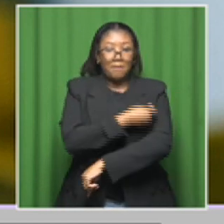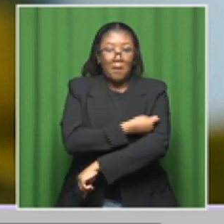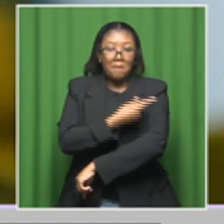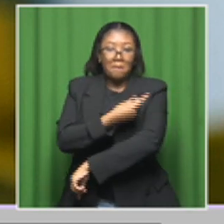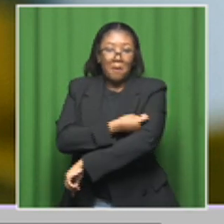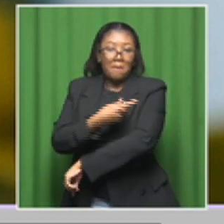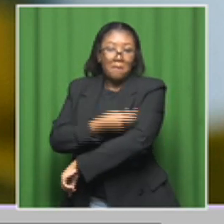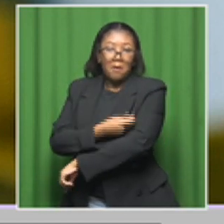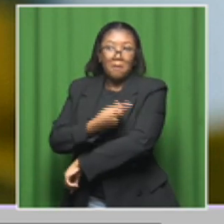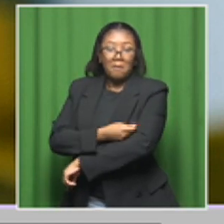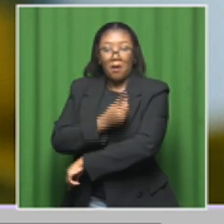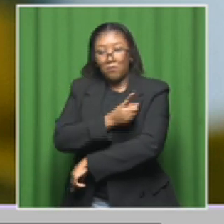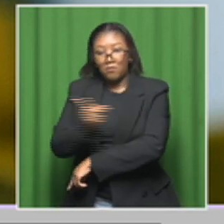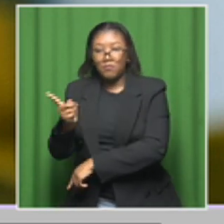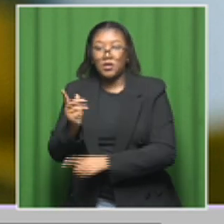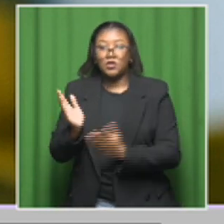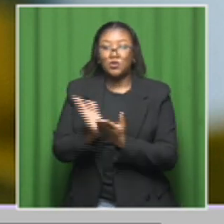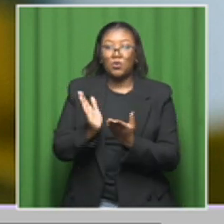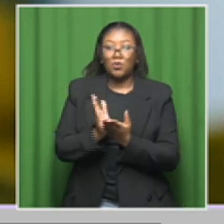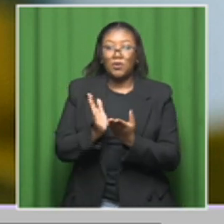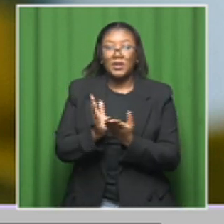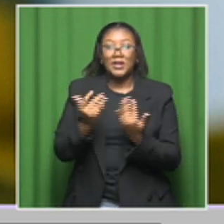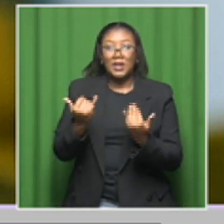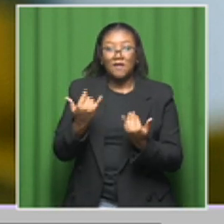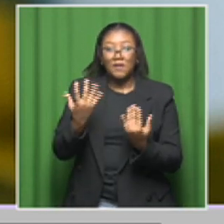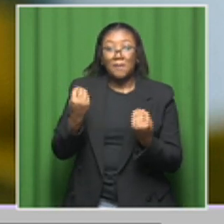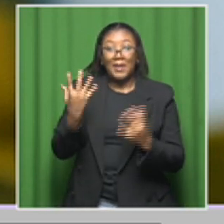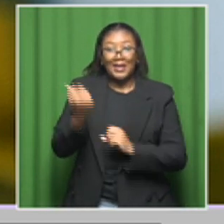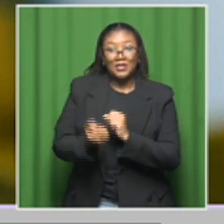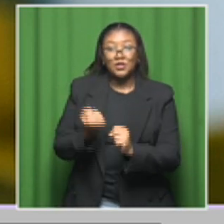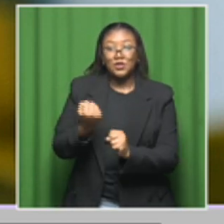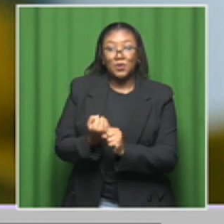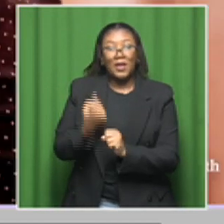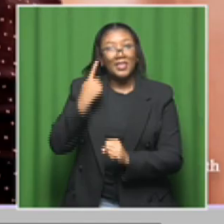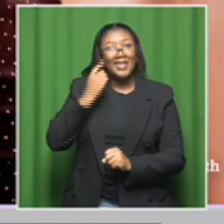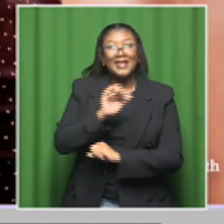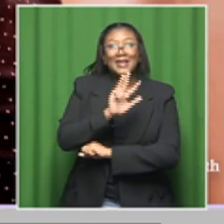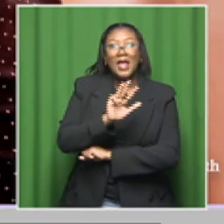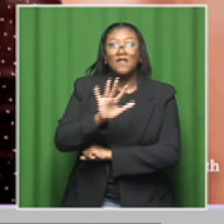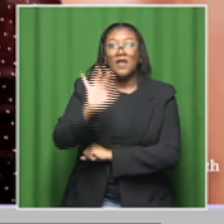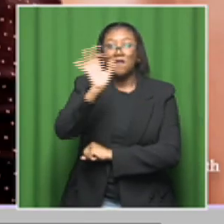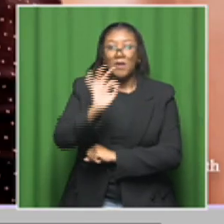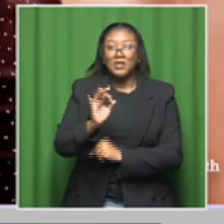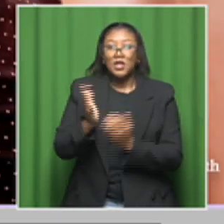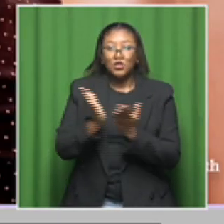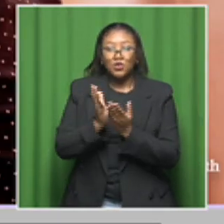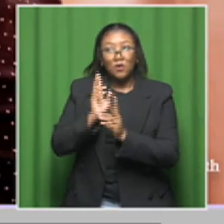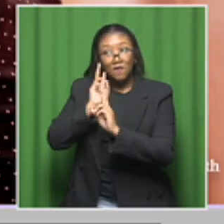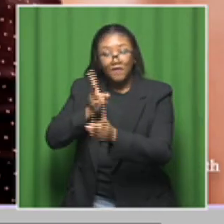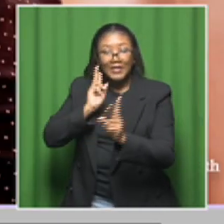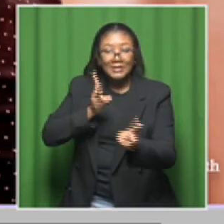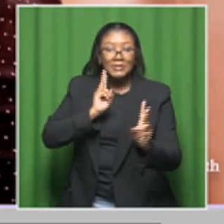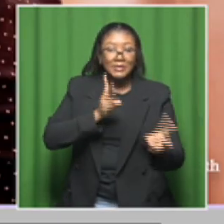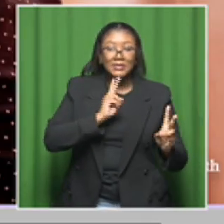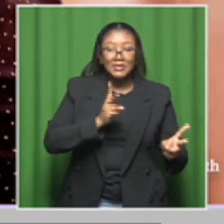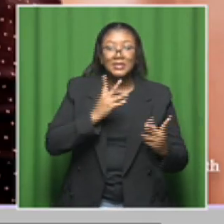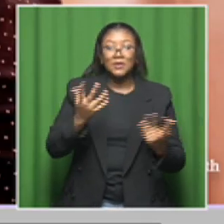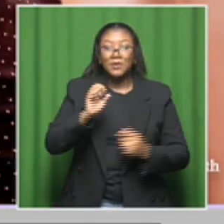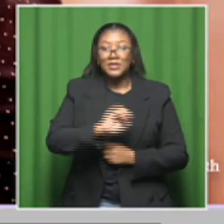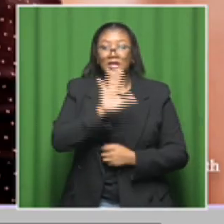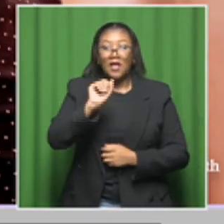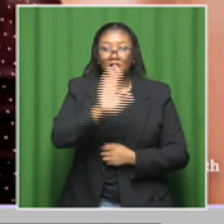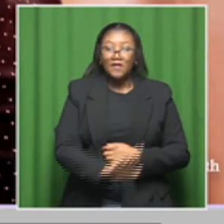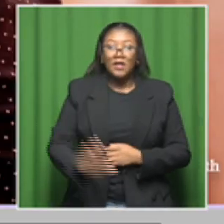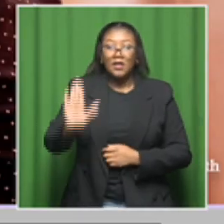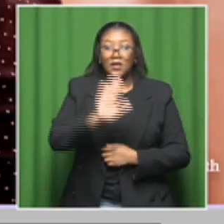majority of schools, 95% of schools, and we vaccinate between 85